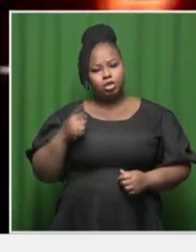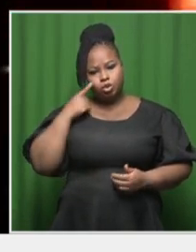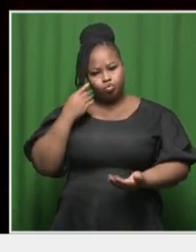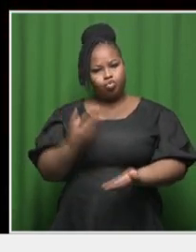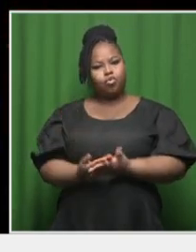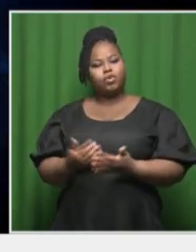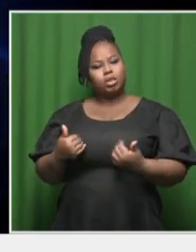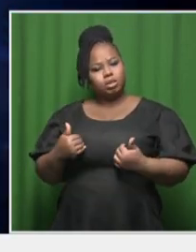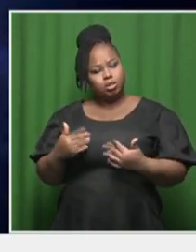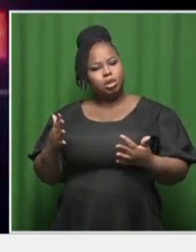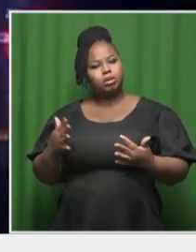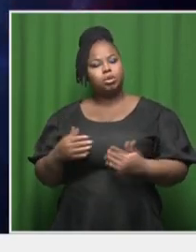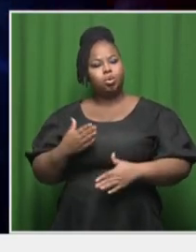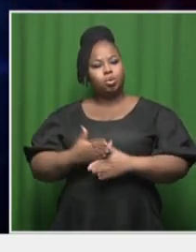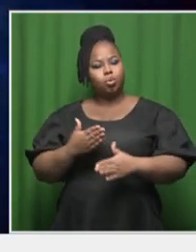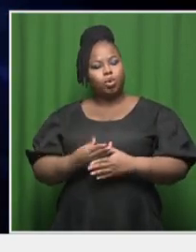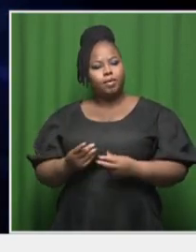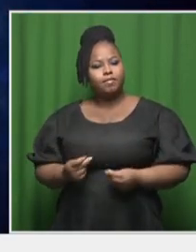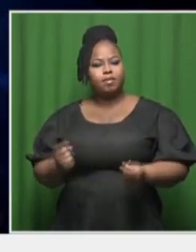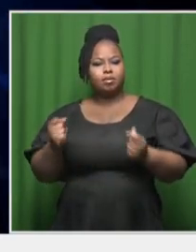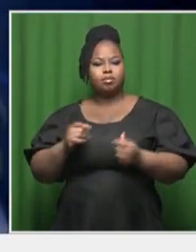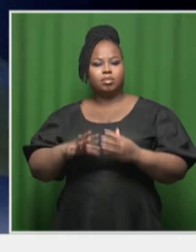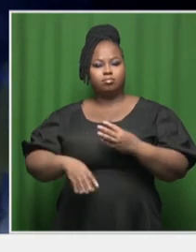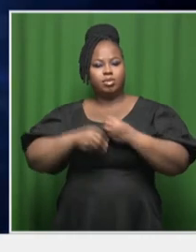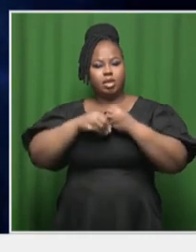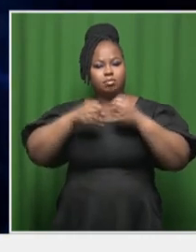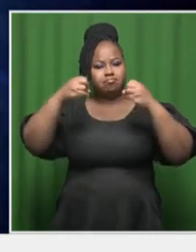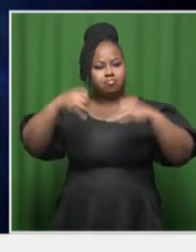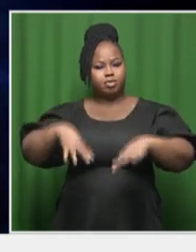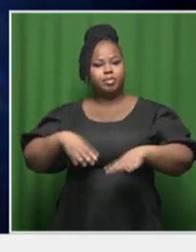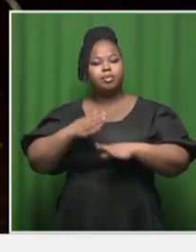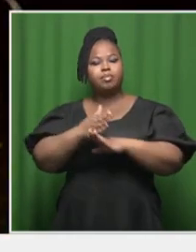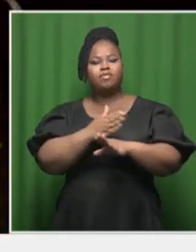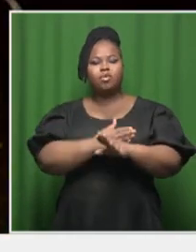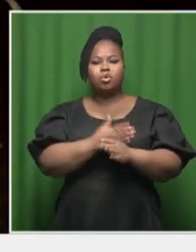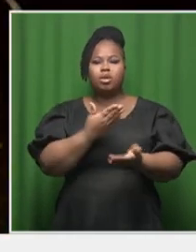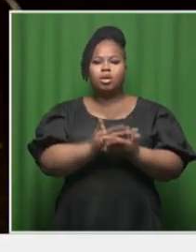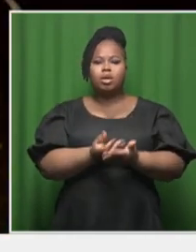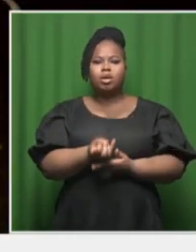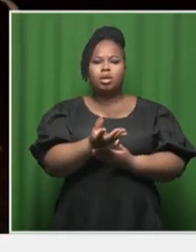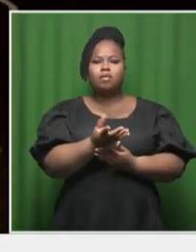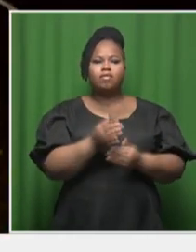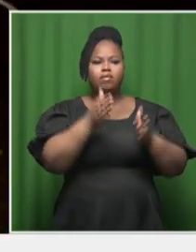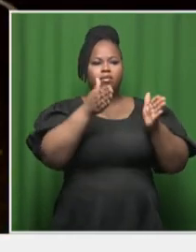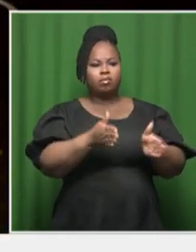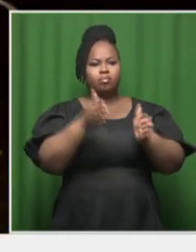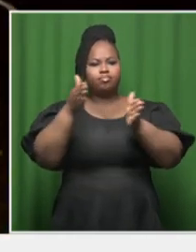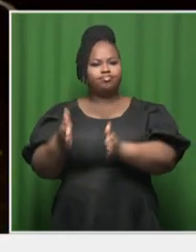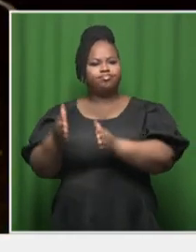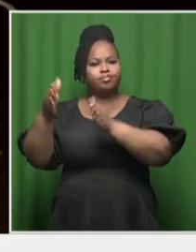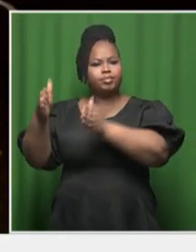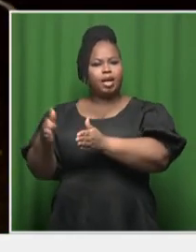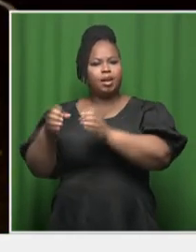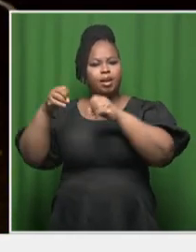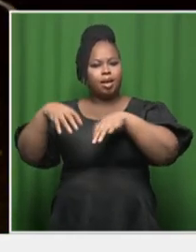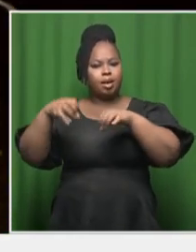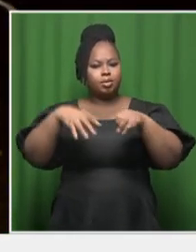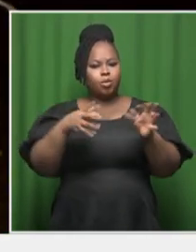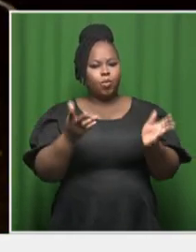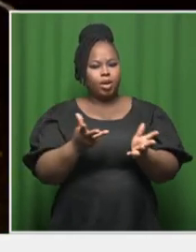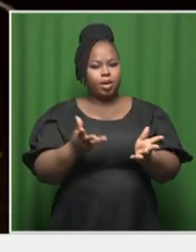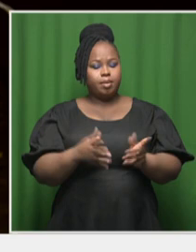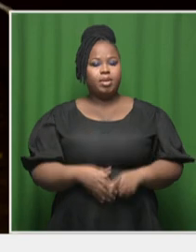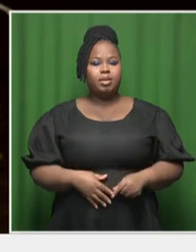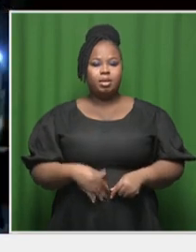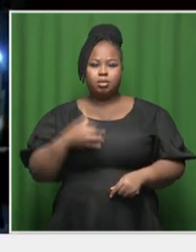construction quickly and add generation capacity before being given grid allocations. Now, ESCOM's General Manager for